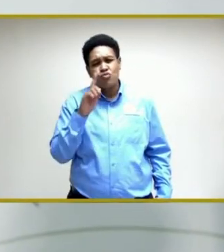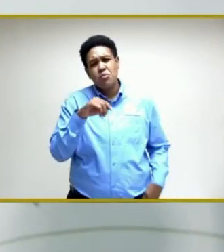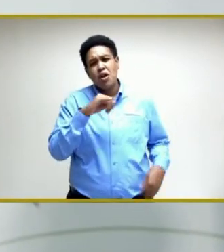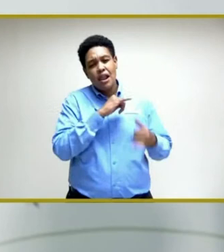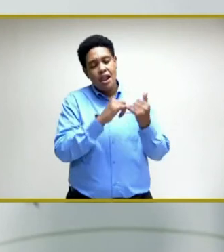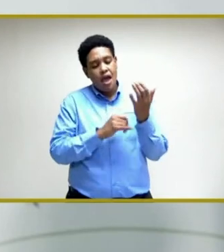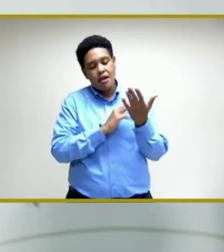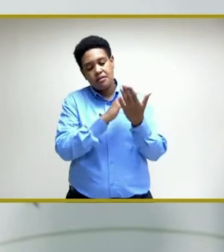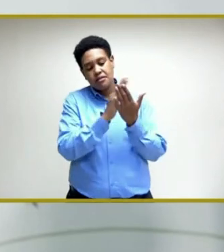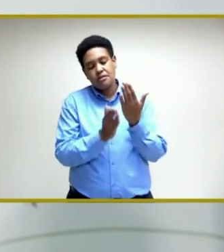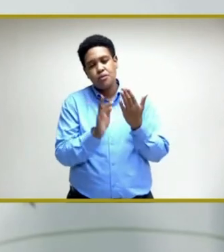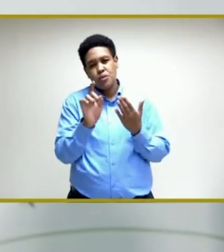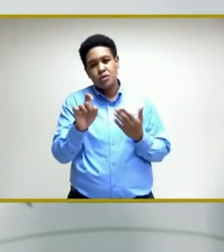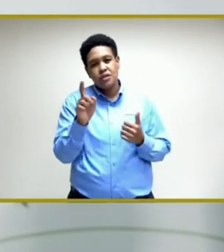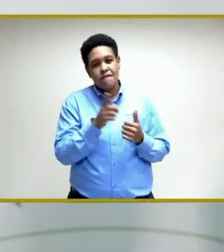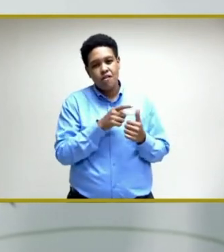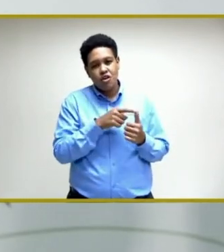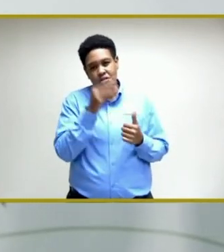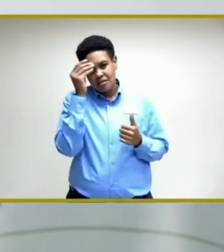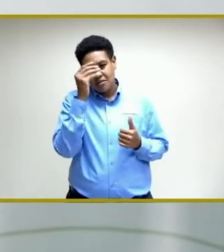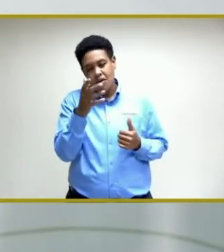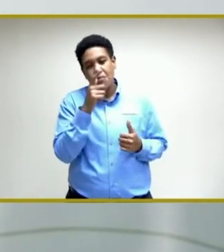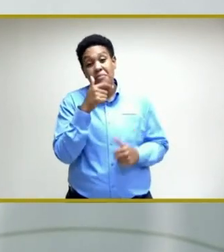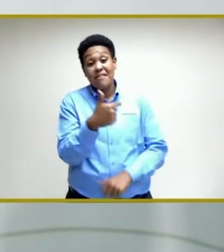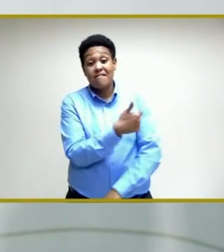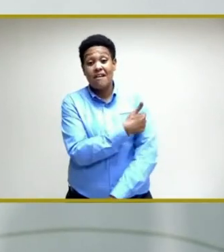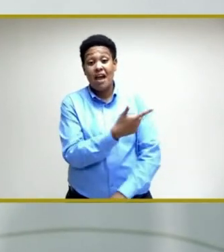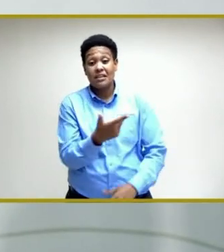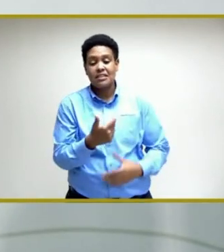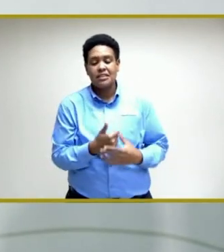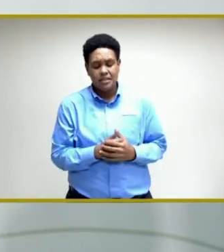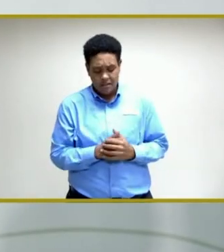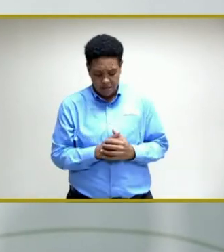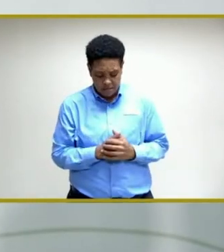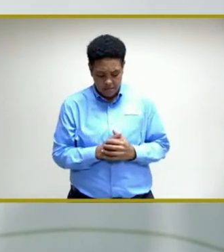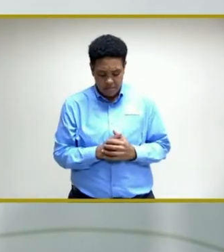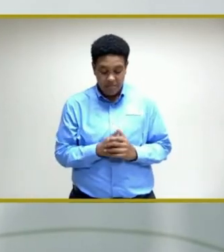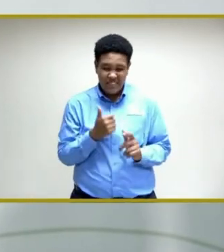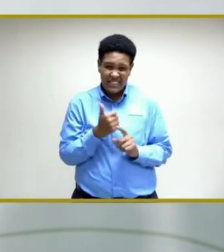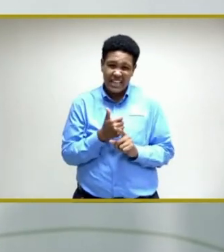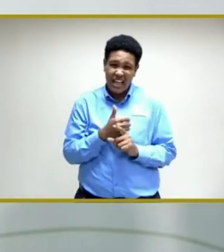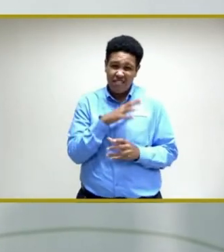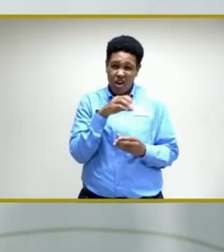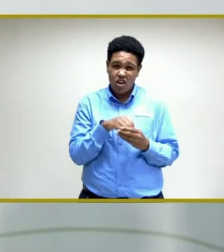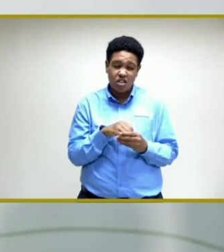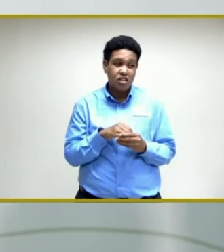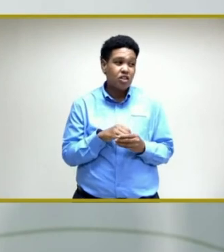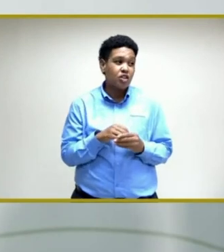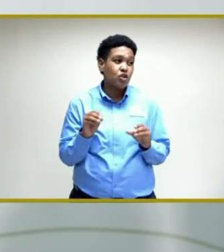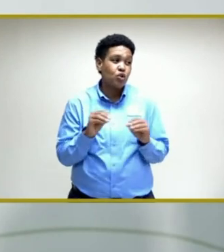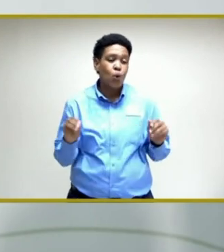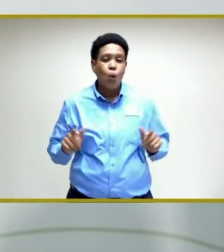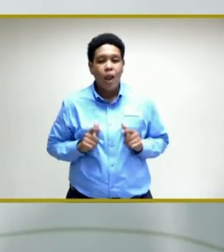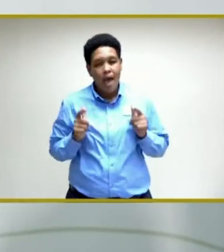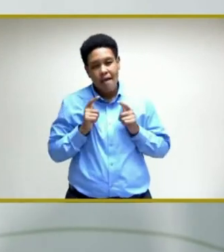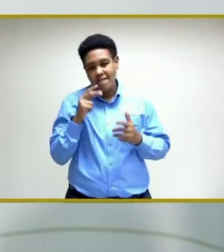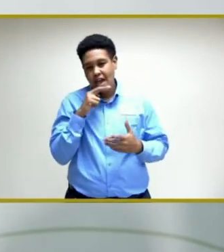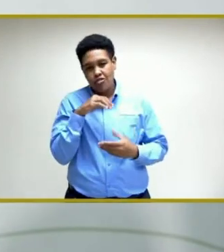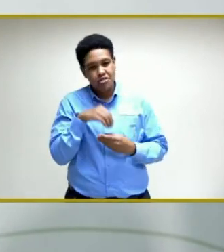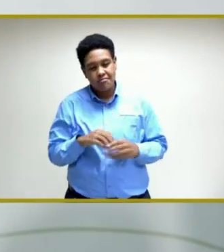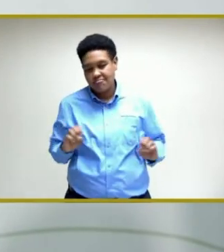So, first of all, the vaccine itself contains no live virus.